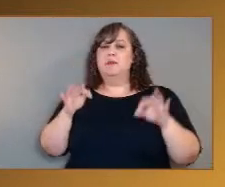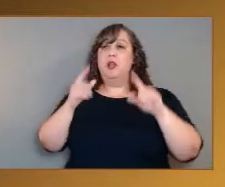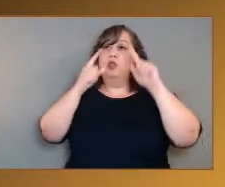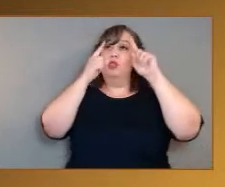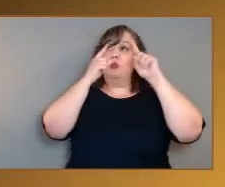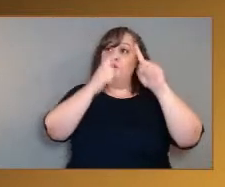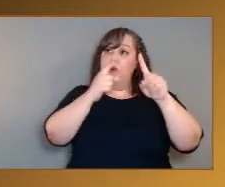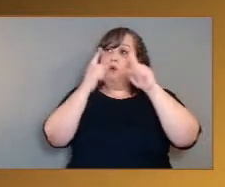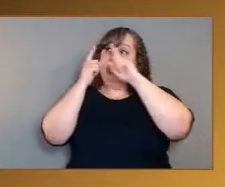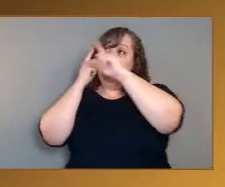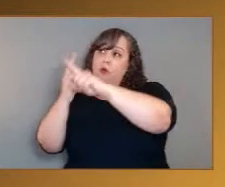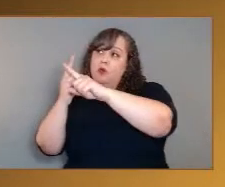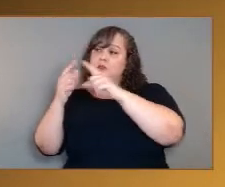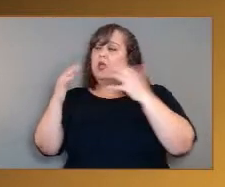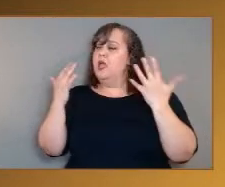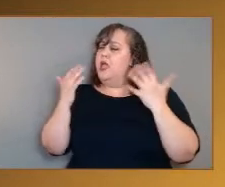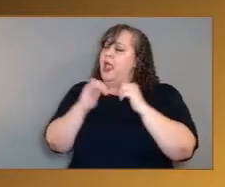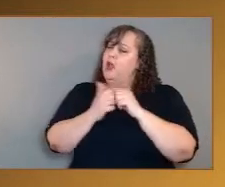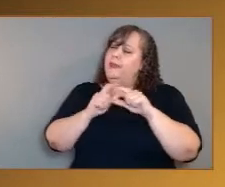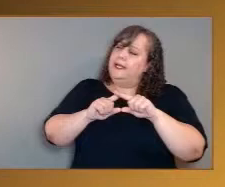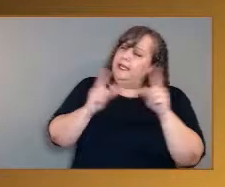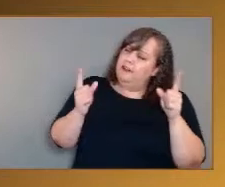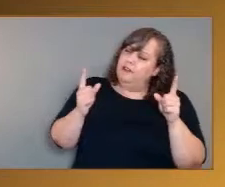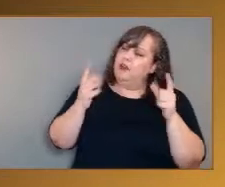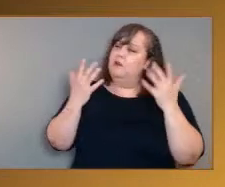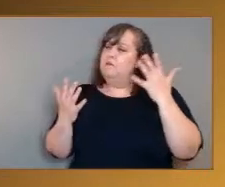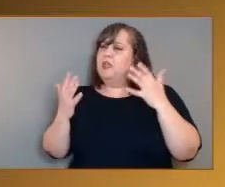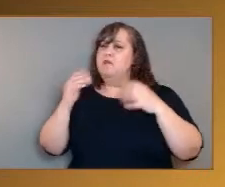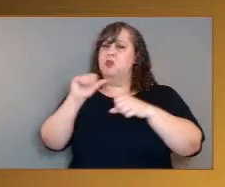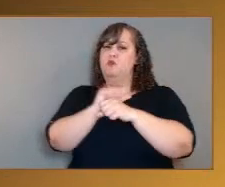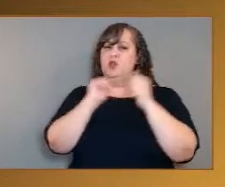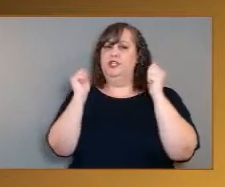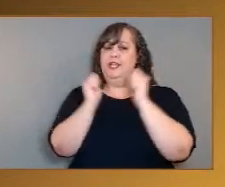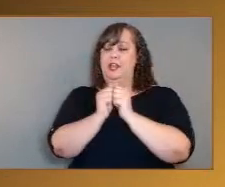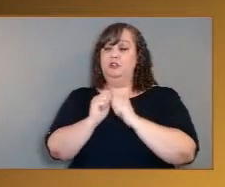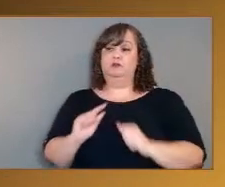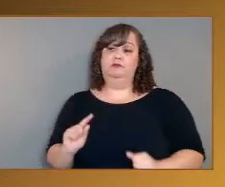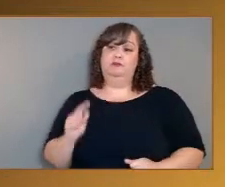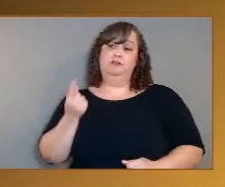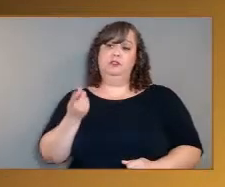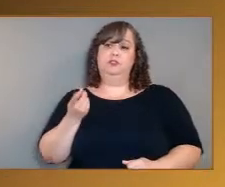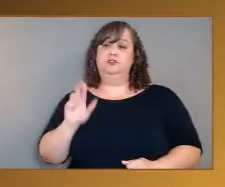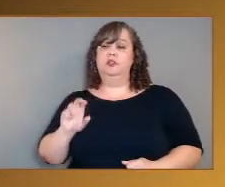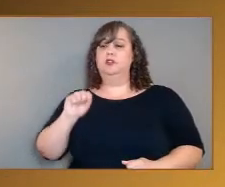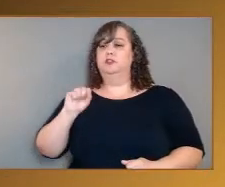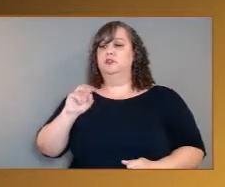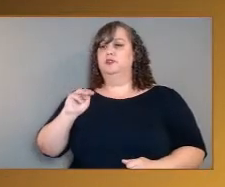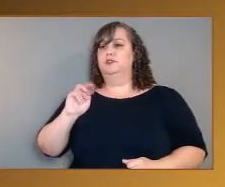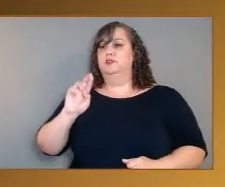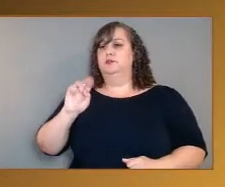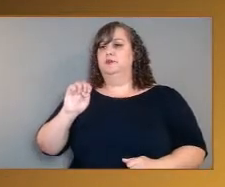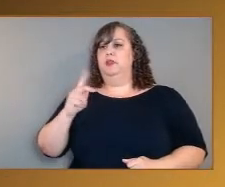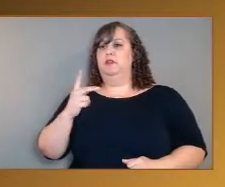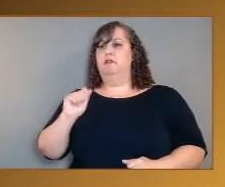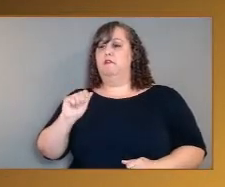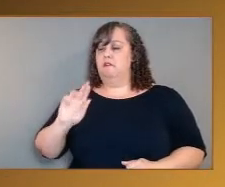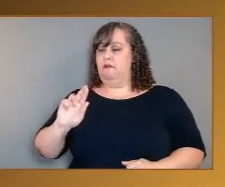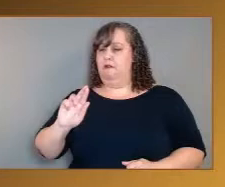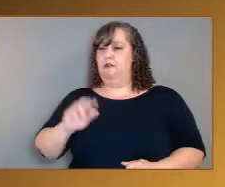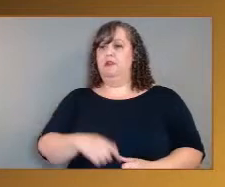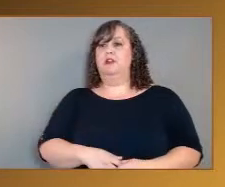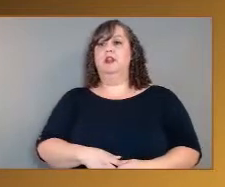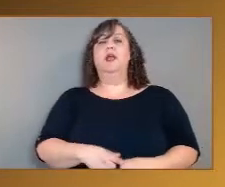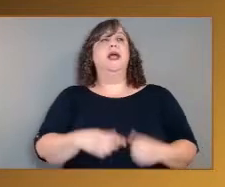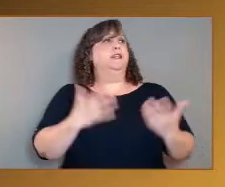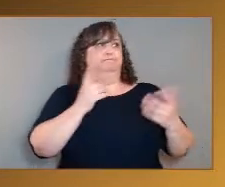differ and in what areas will they work together? We'll go to Dr. Srenkar first. Sure. So, you know, as you heard about